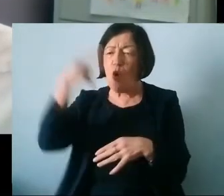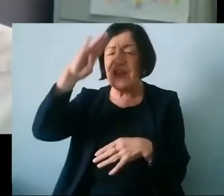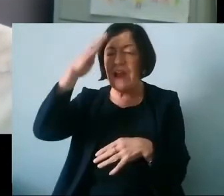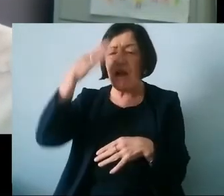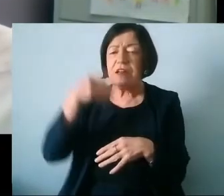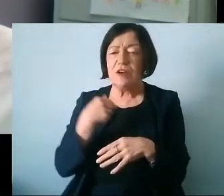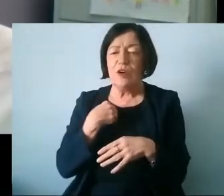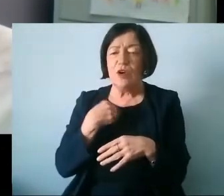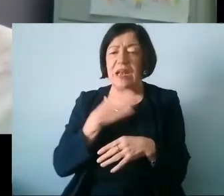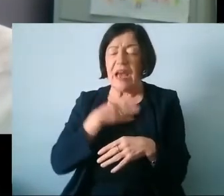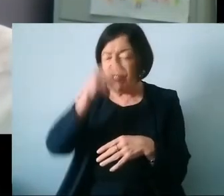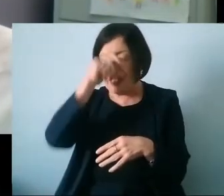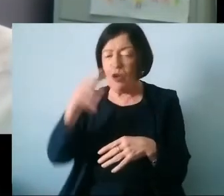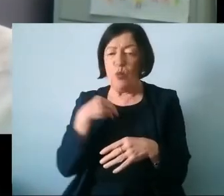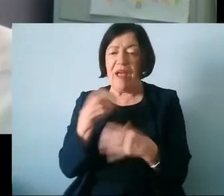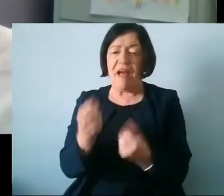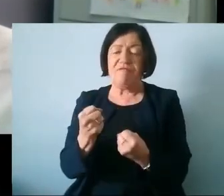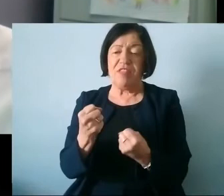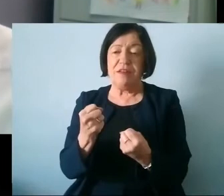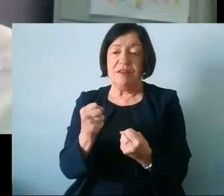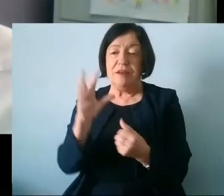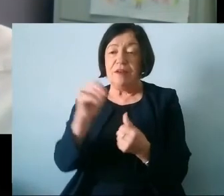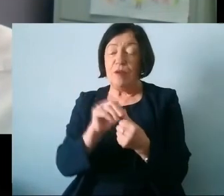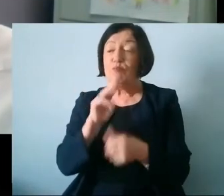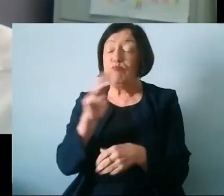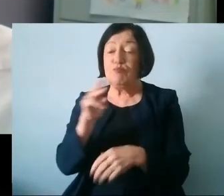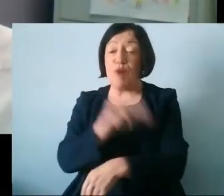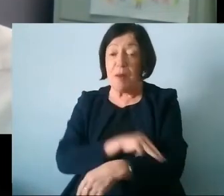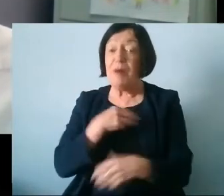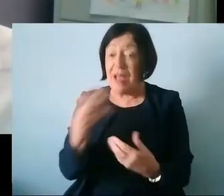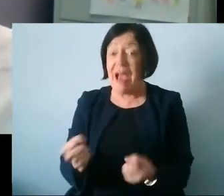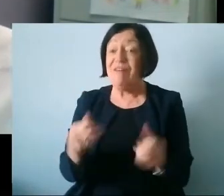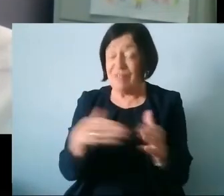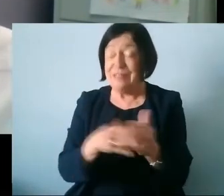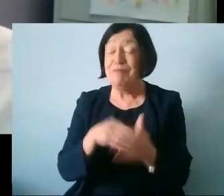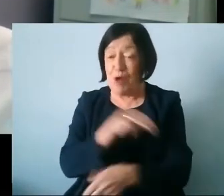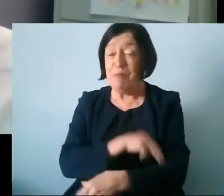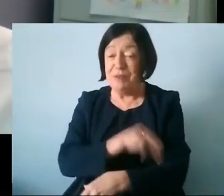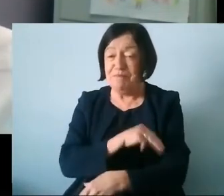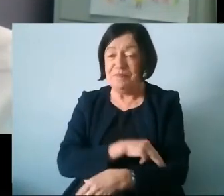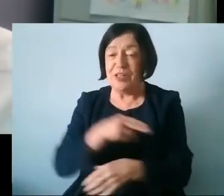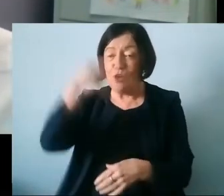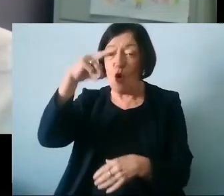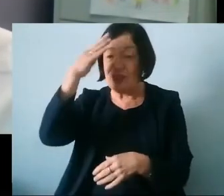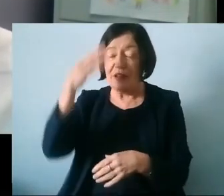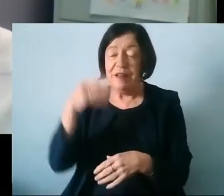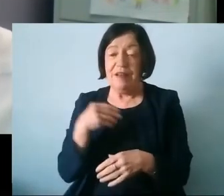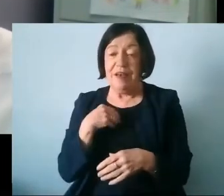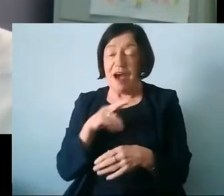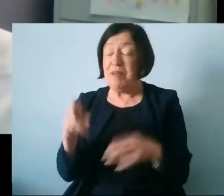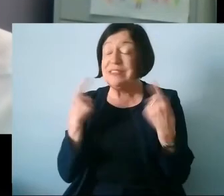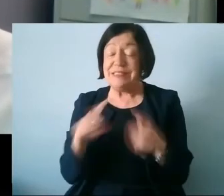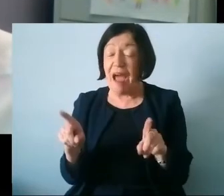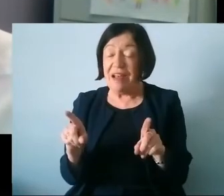we like to think that we've got um particular problems and of course we do have particular problems in Northern Ireland and I'm not denying that